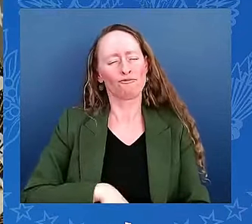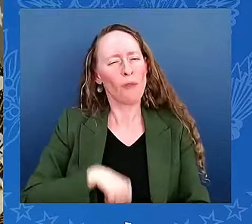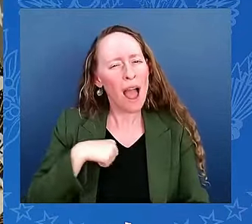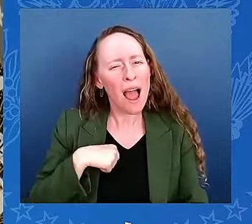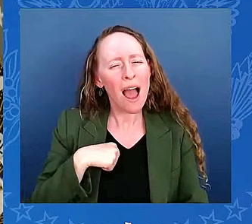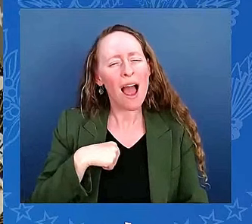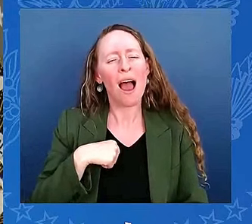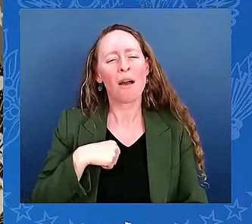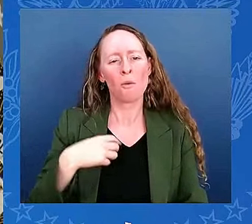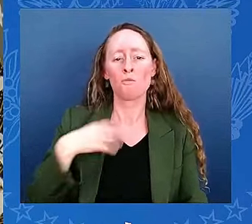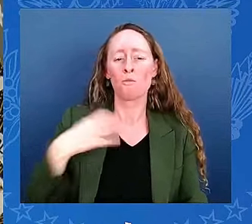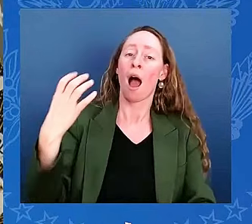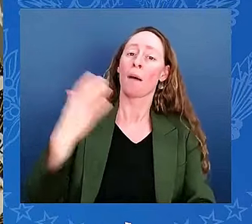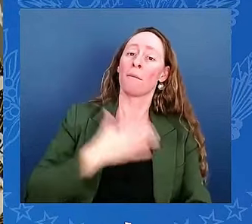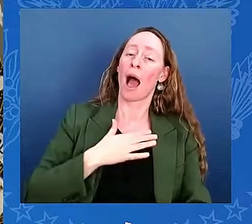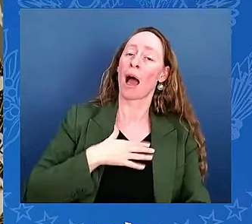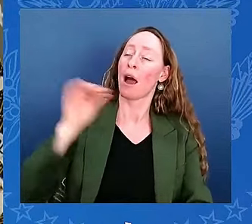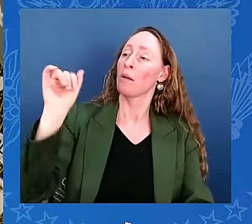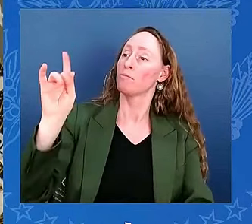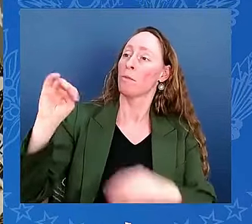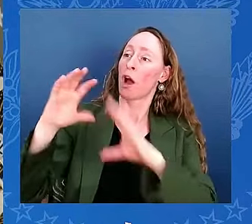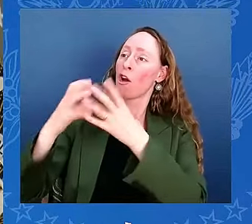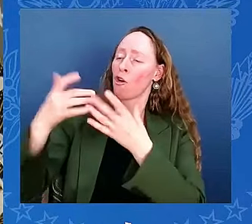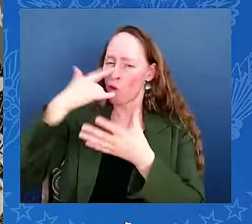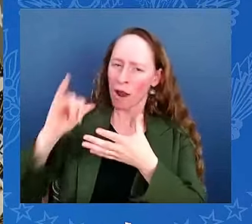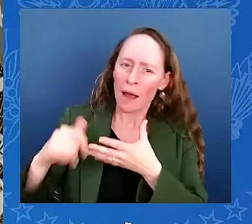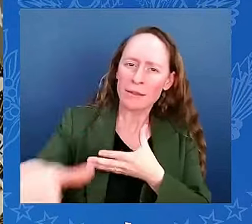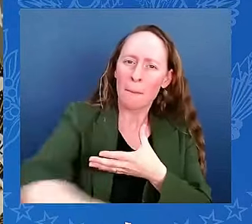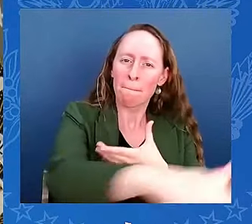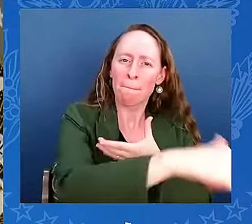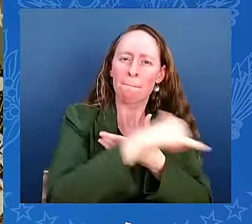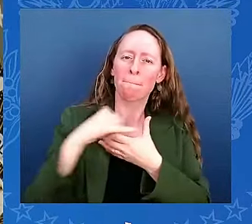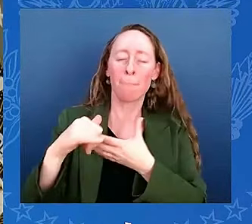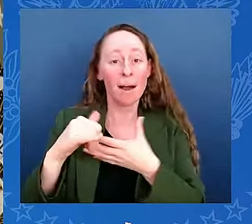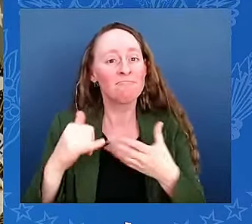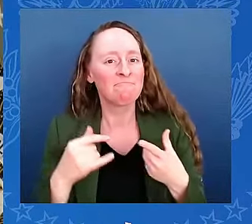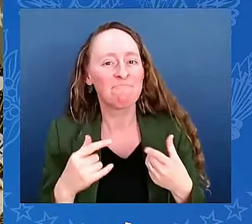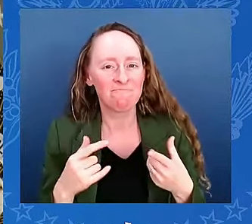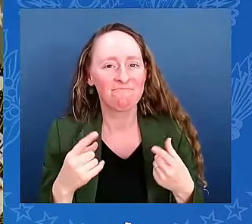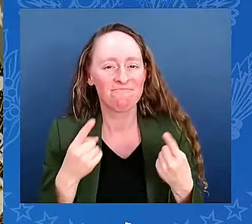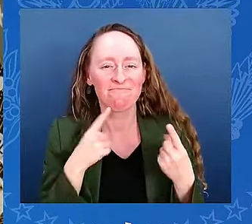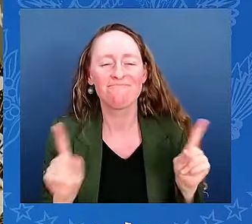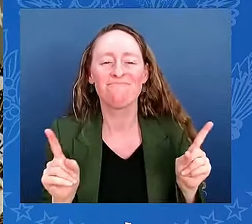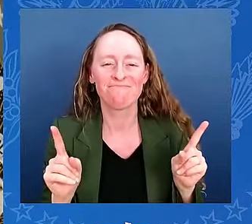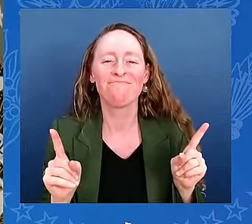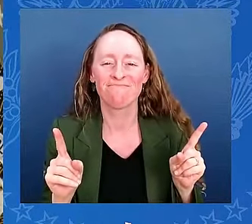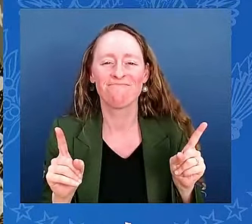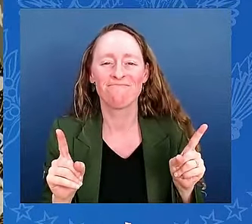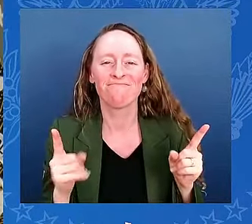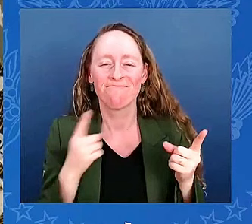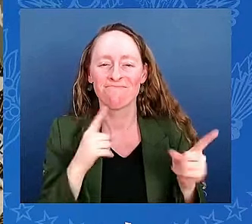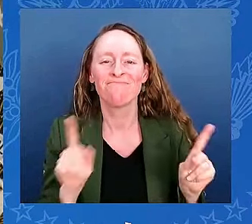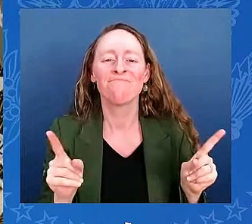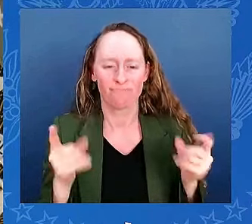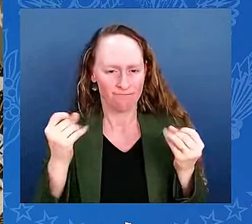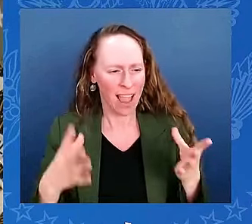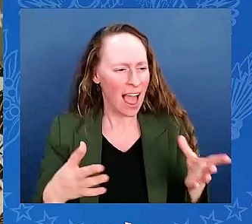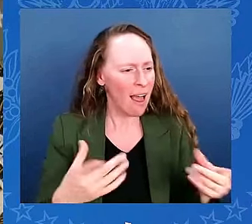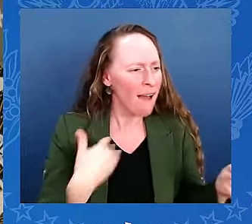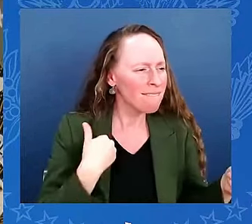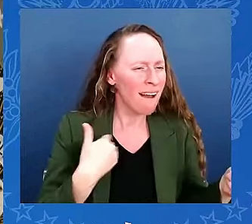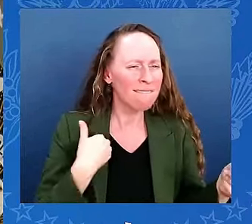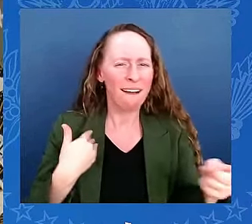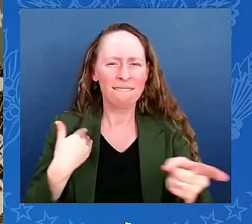— looks like America — taps into the full talents of our nation, including the record number of South Asian Americans at every level